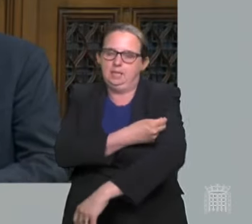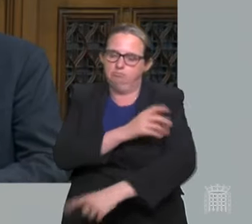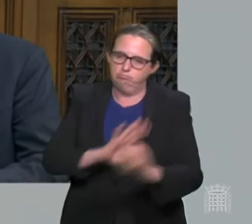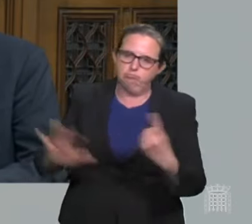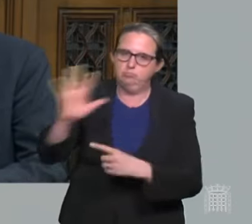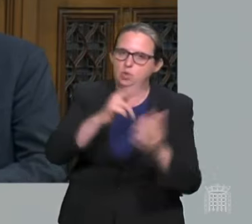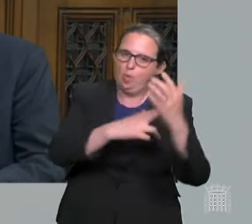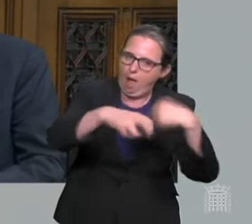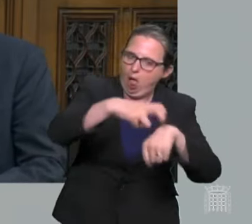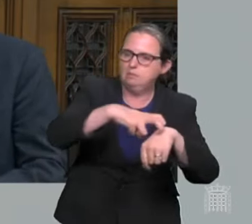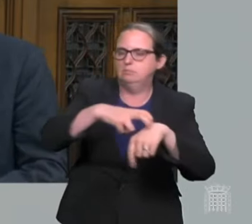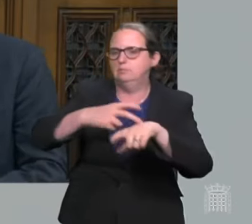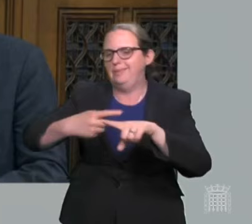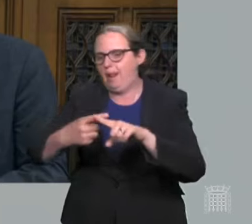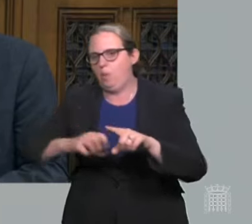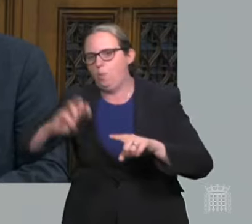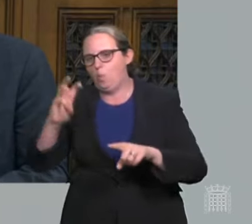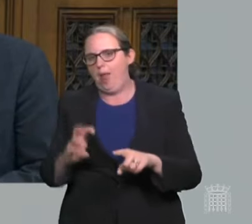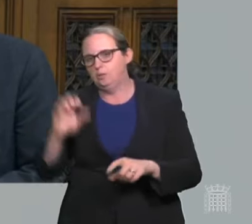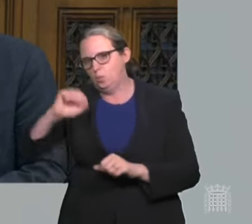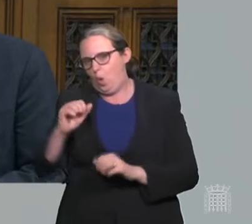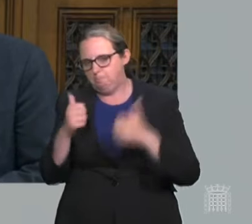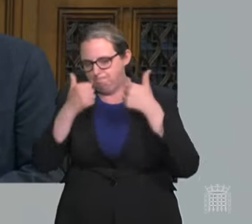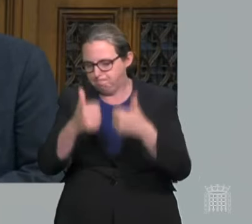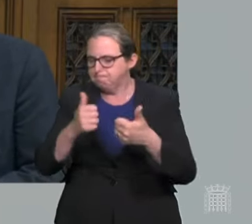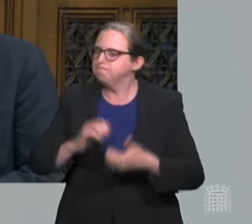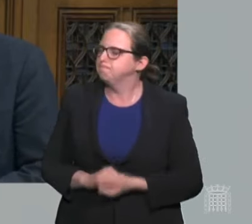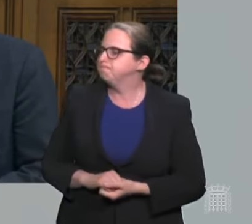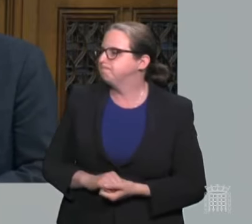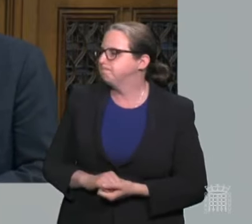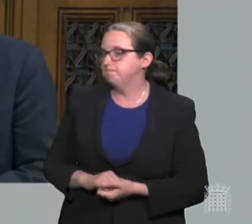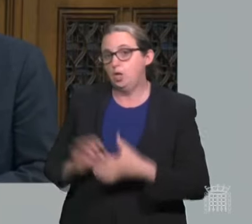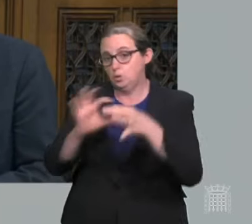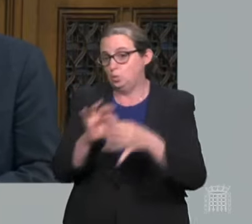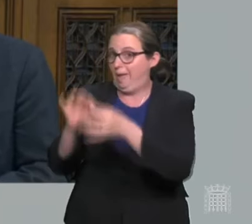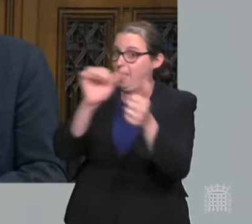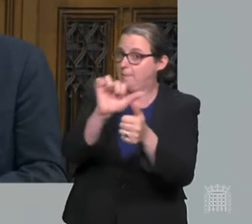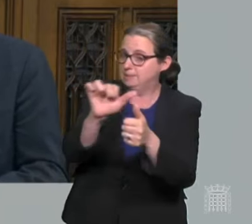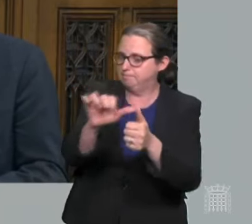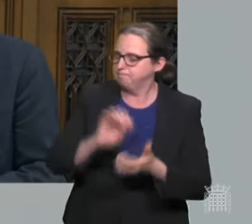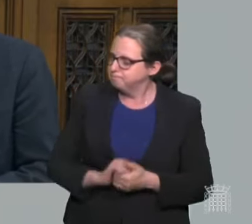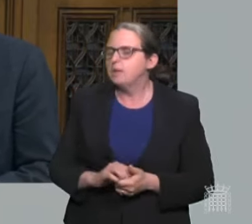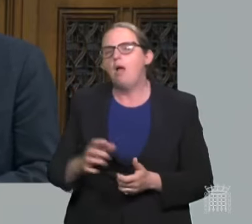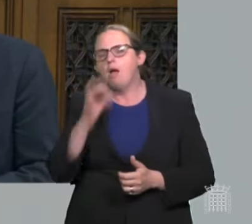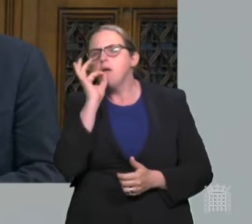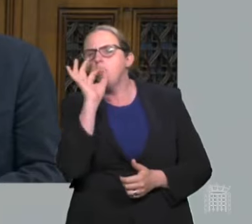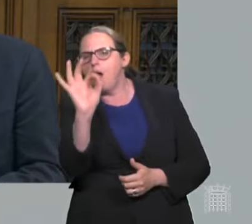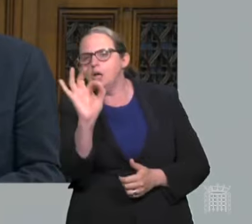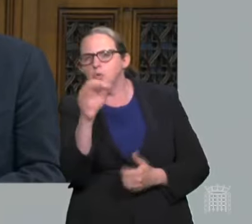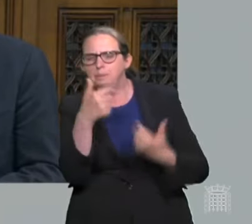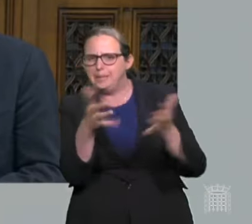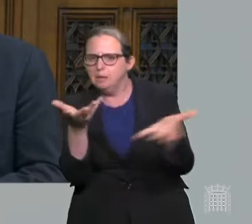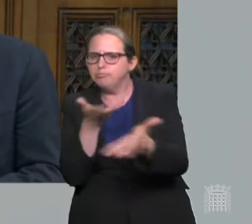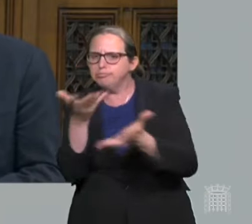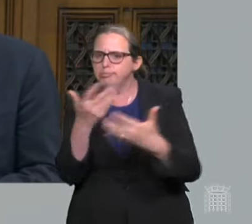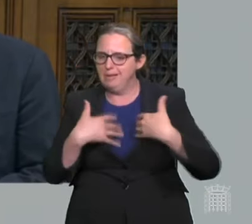always. The approach is outlined. The government seems to be a sensible approach. Can the Secretary of outline what discussions have taken place with its health counterpart in Northern